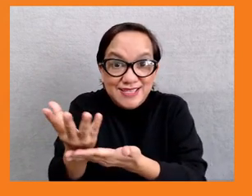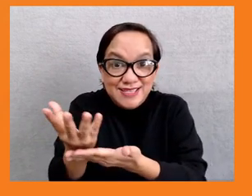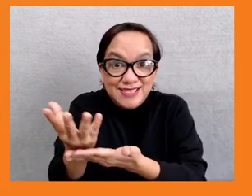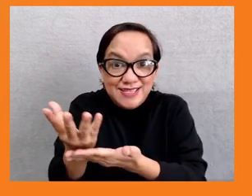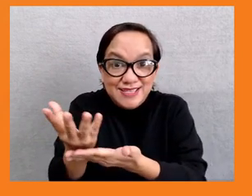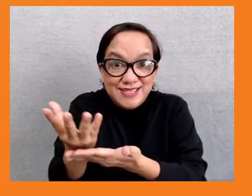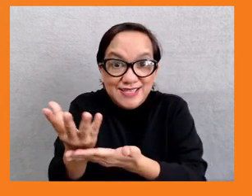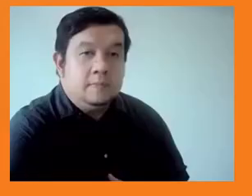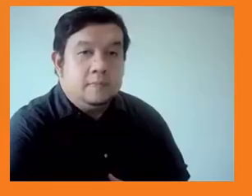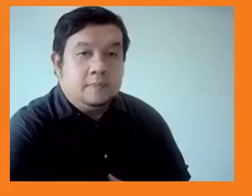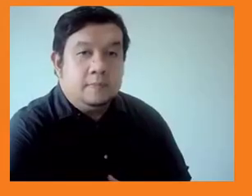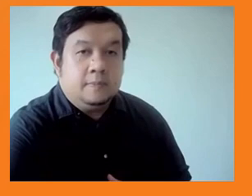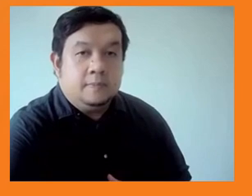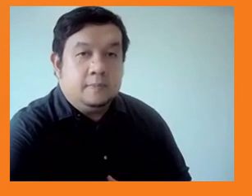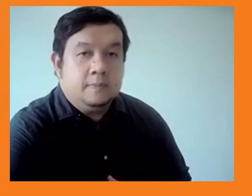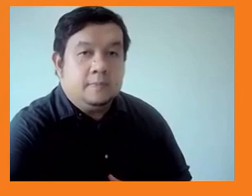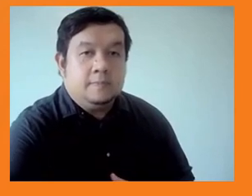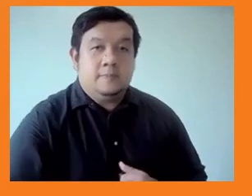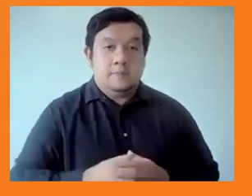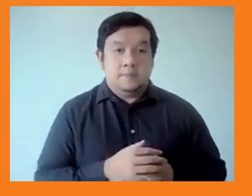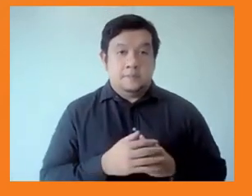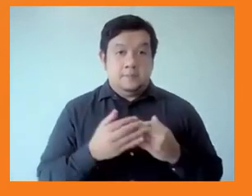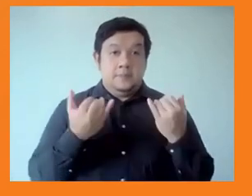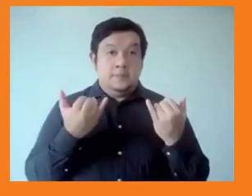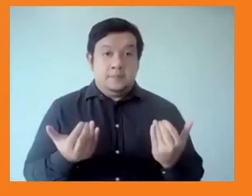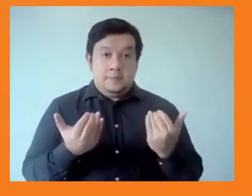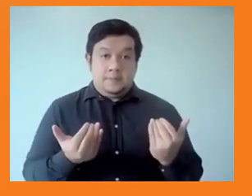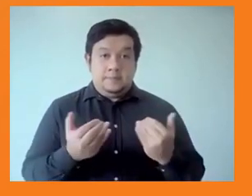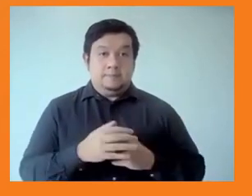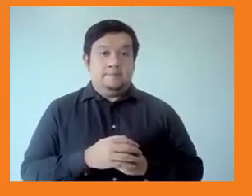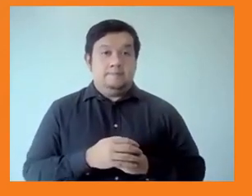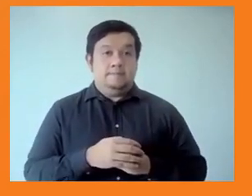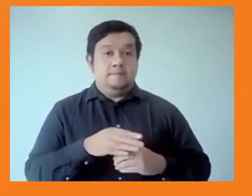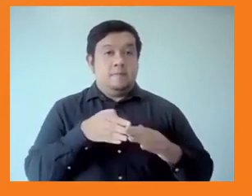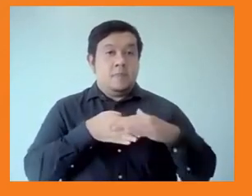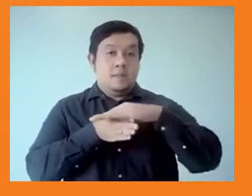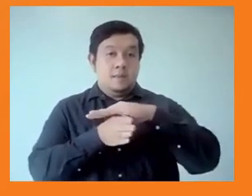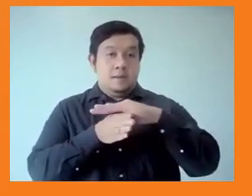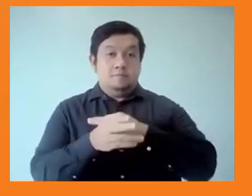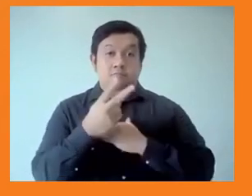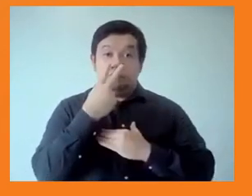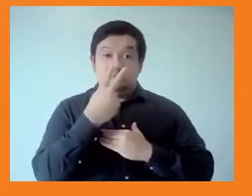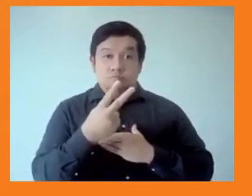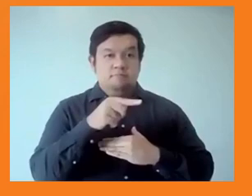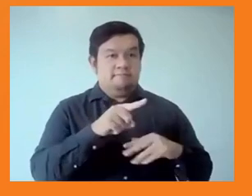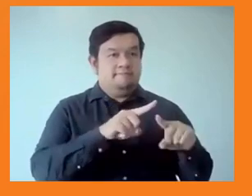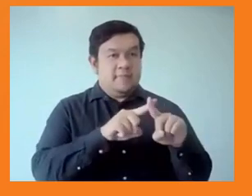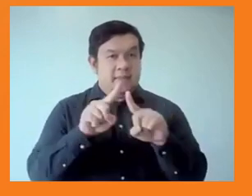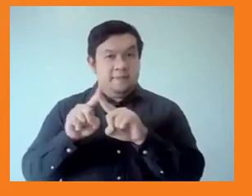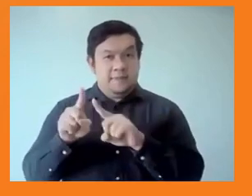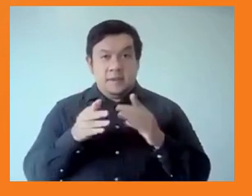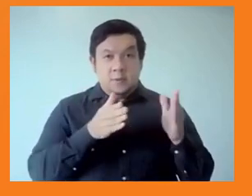If we begin to unpack this a bit and look at the different pillars and how Asia is doing on the different types of response that they could have taken.